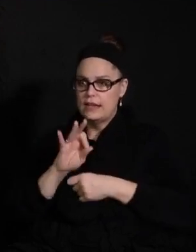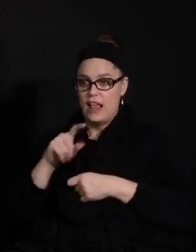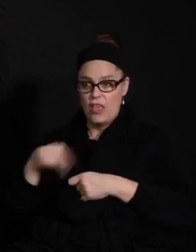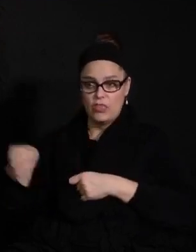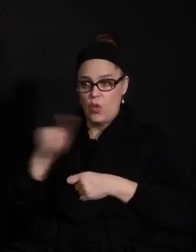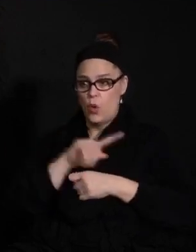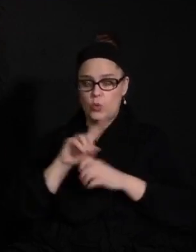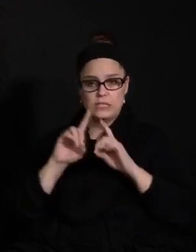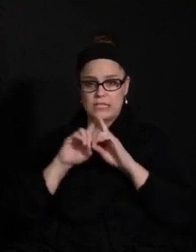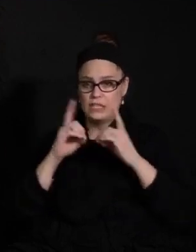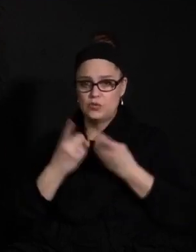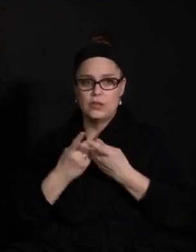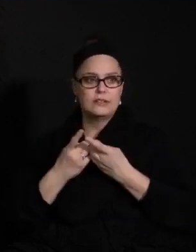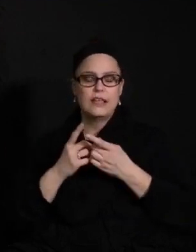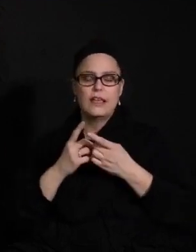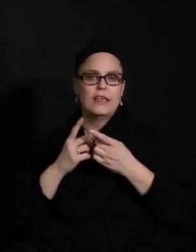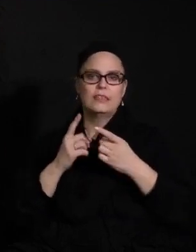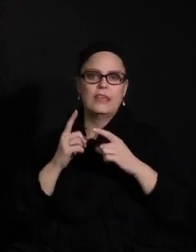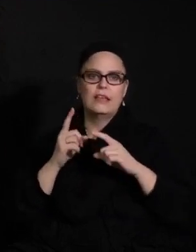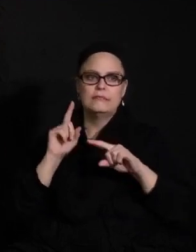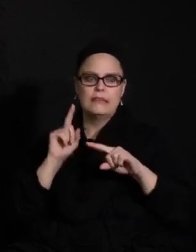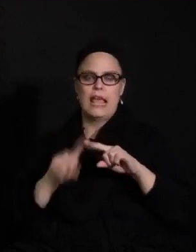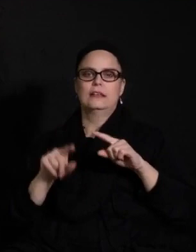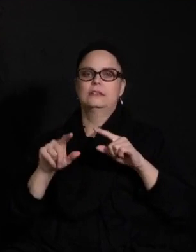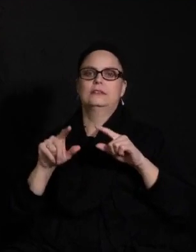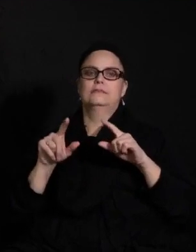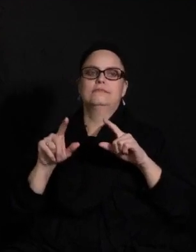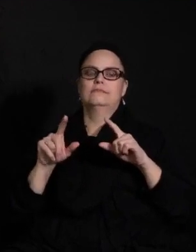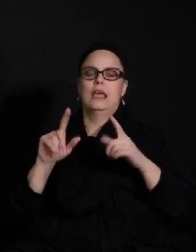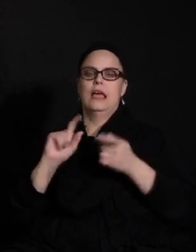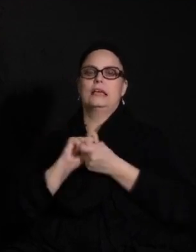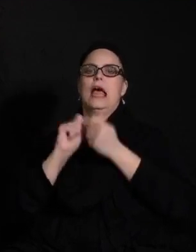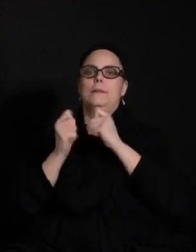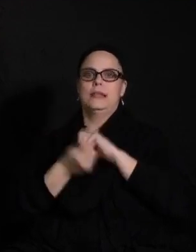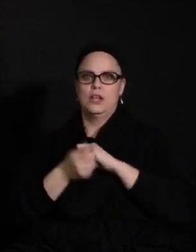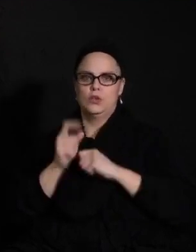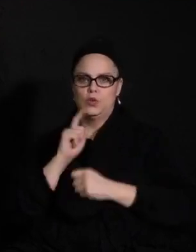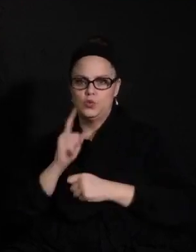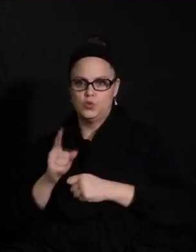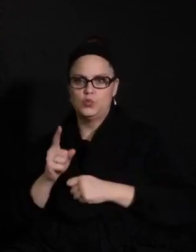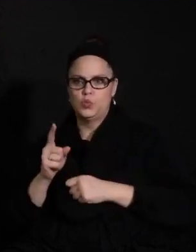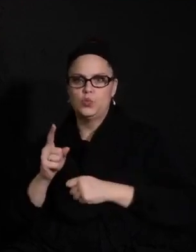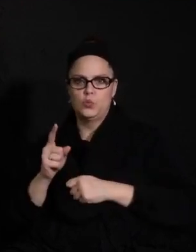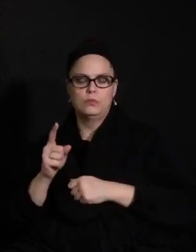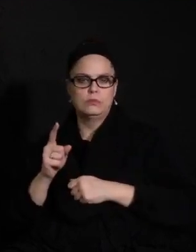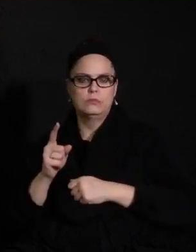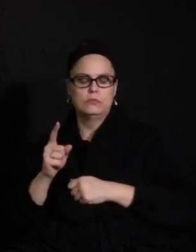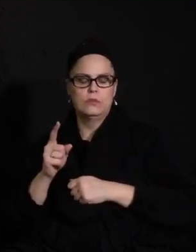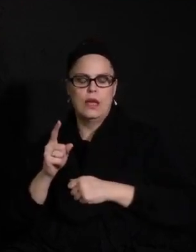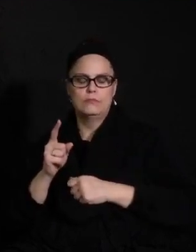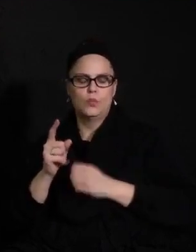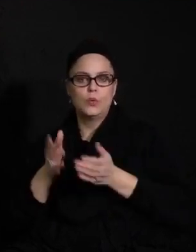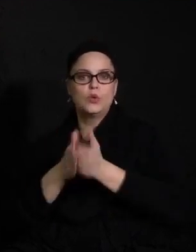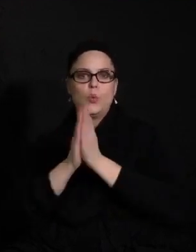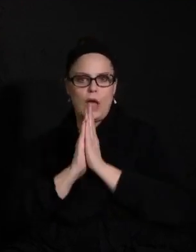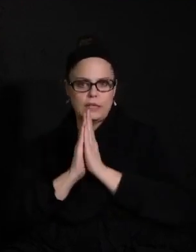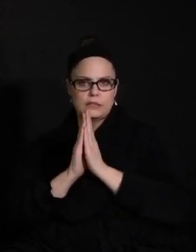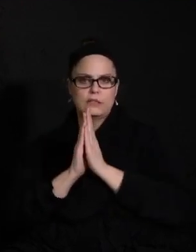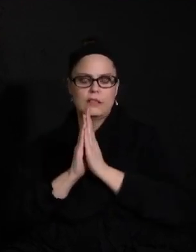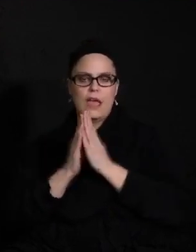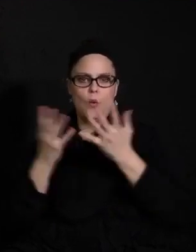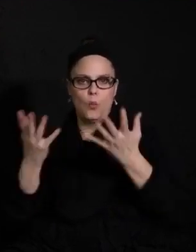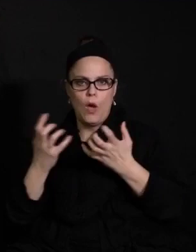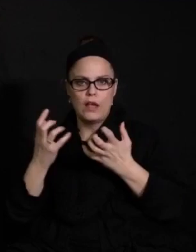not able to accommodate in the true online fashion, the kind of requests that they would have from all their students who are opting for virtual